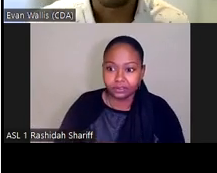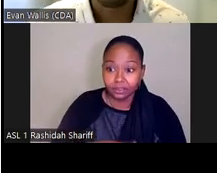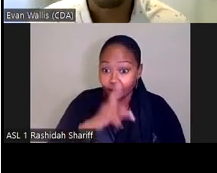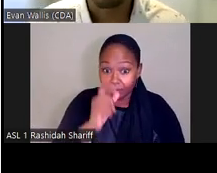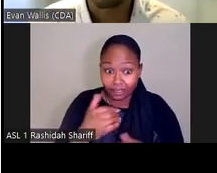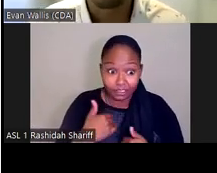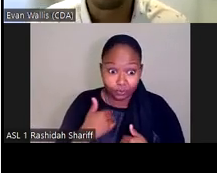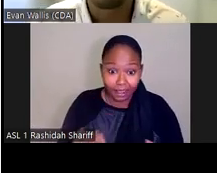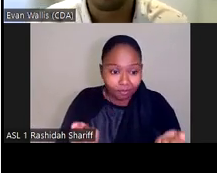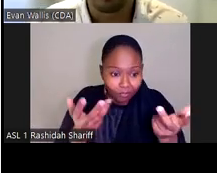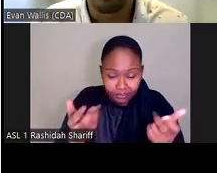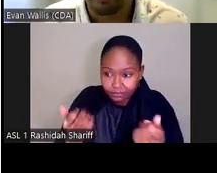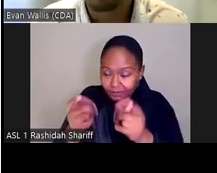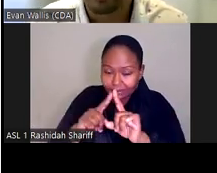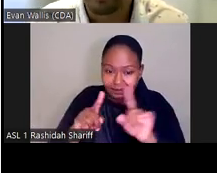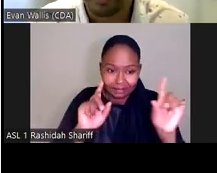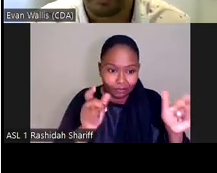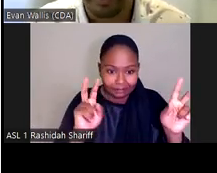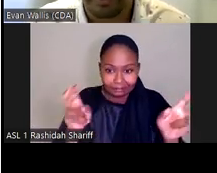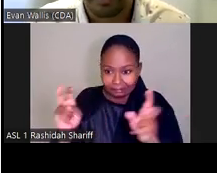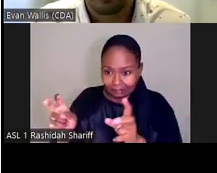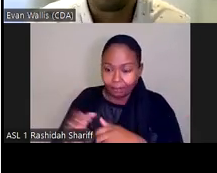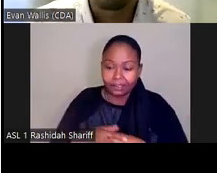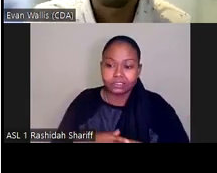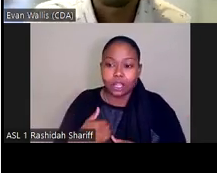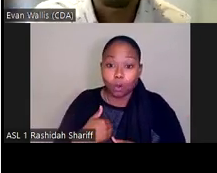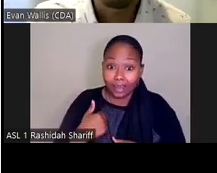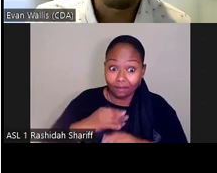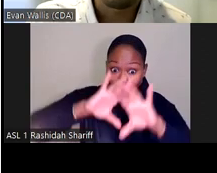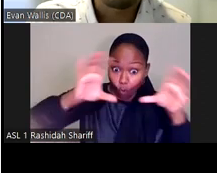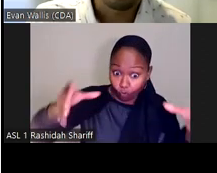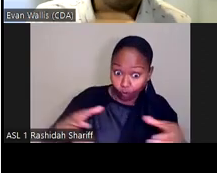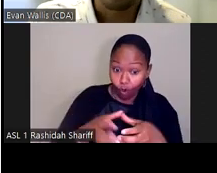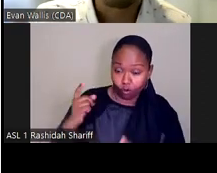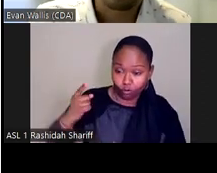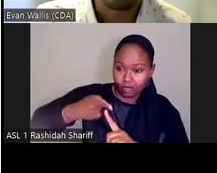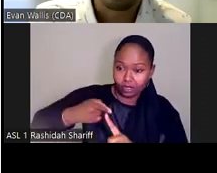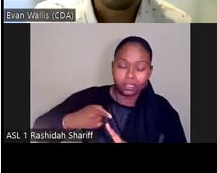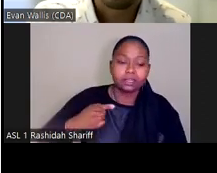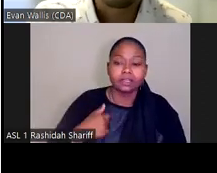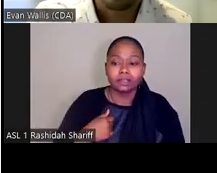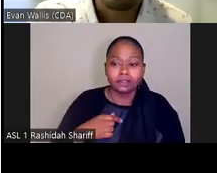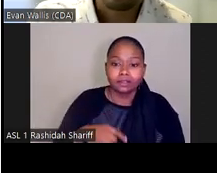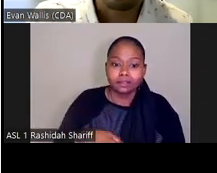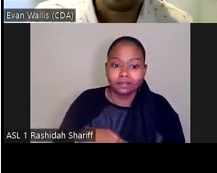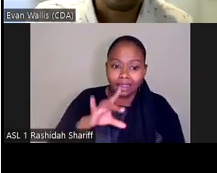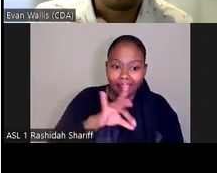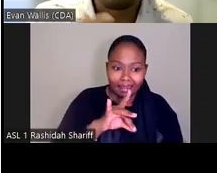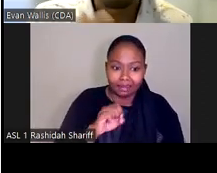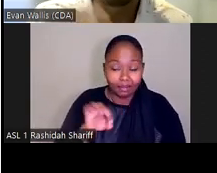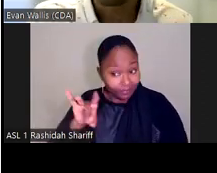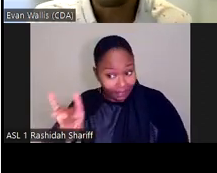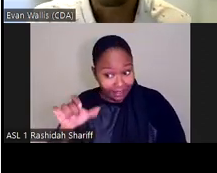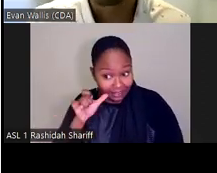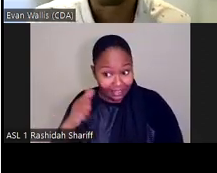are multiple topics we're interested in, we can also have an overall equity target where we want all of the topics, eight out of eight, to have an equity index